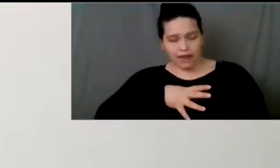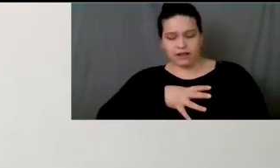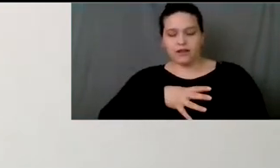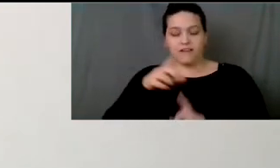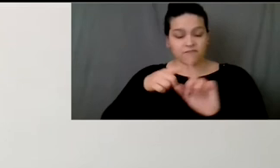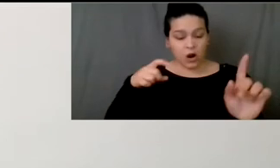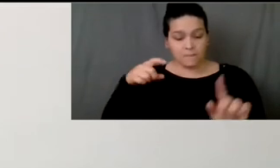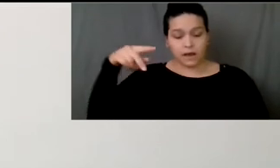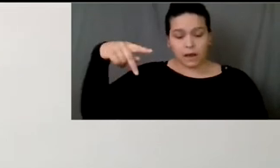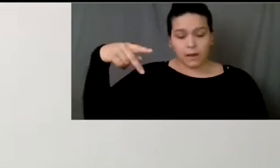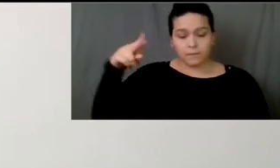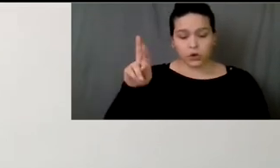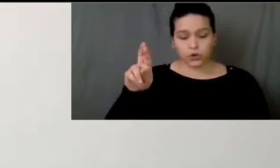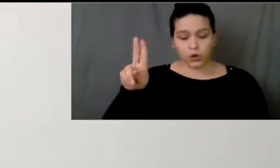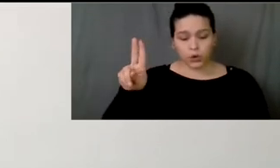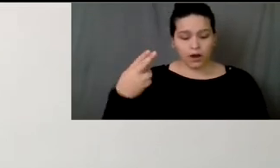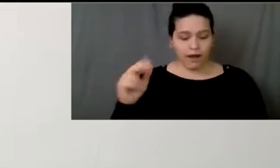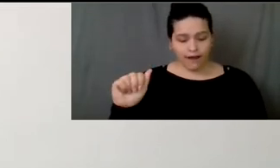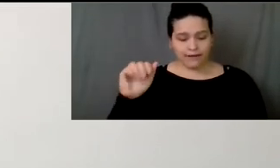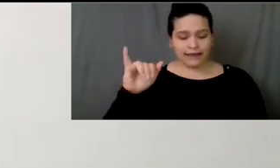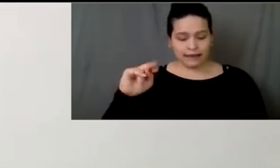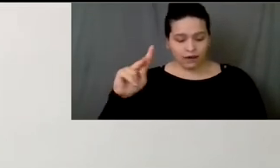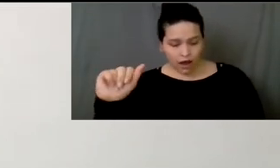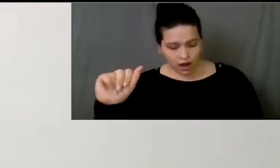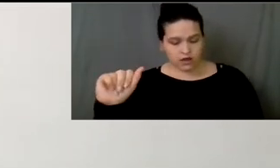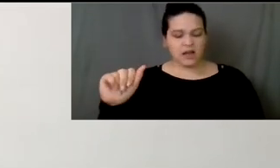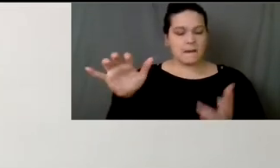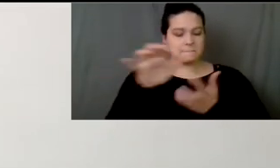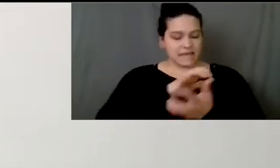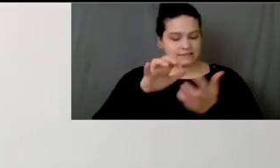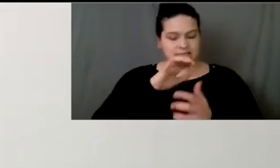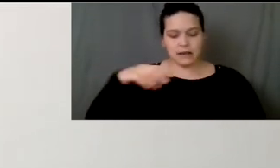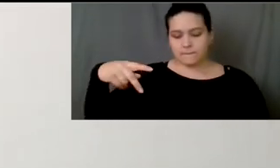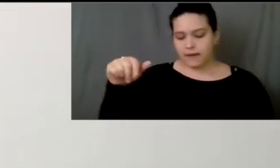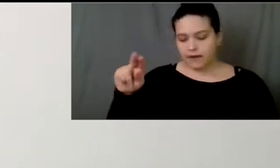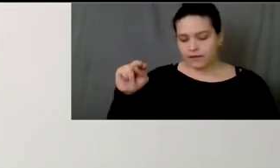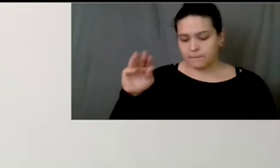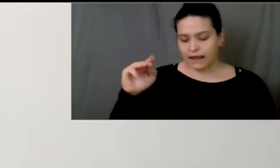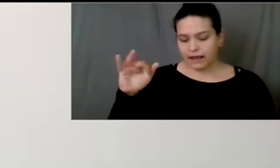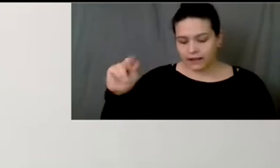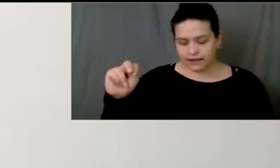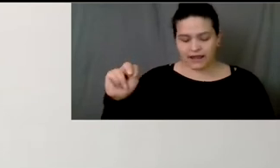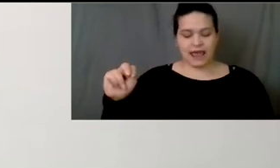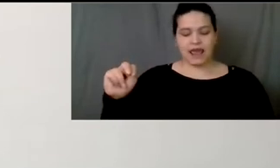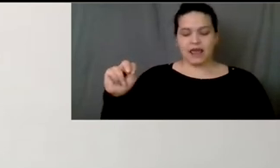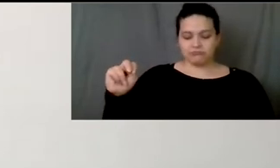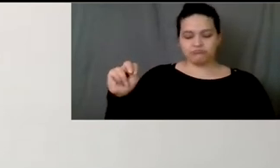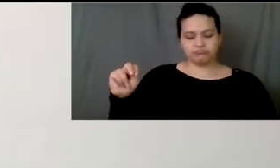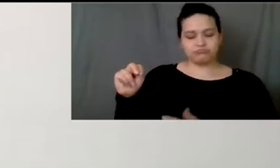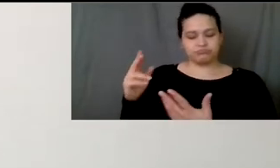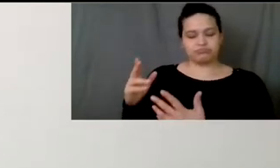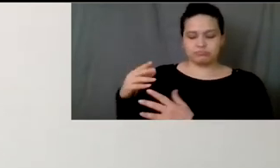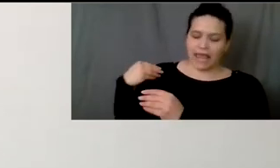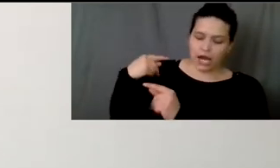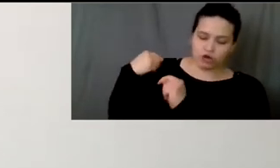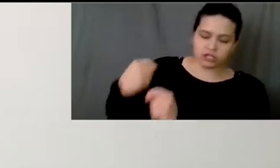Inca people of Ecuador and is of mixed Panamanian heritage. They are a provider of holistic health support primarily